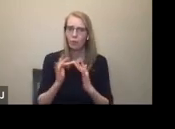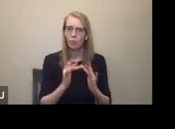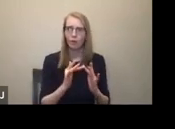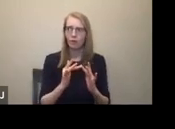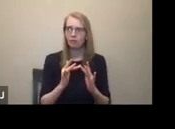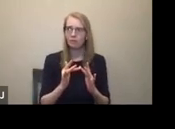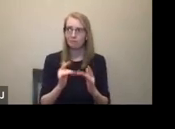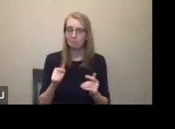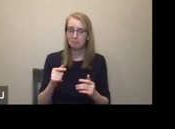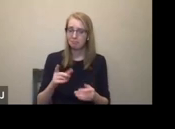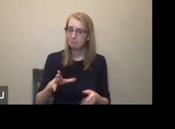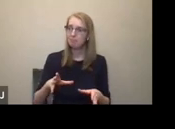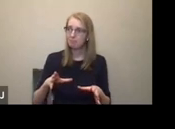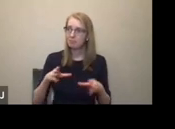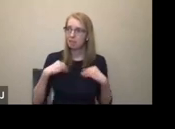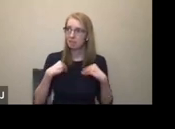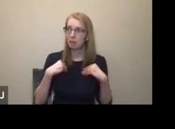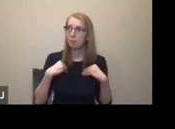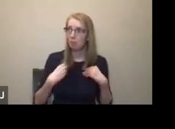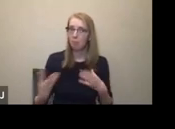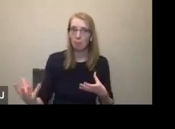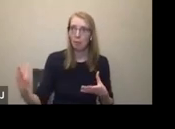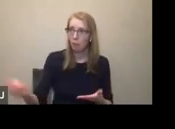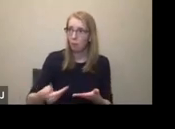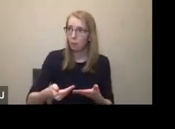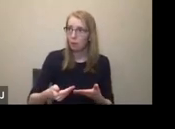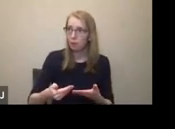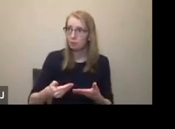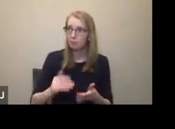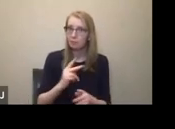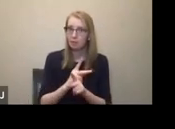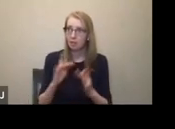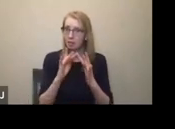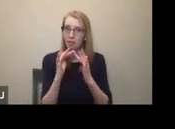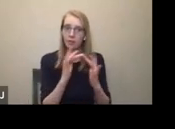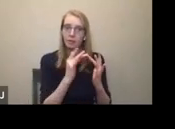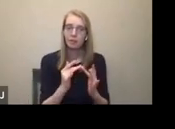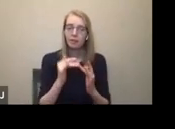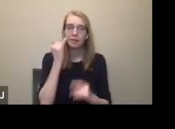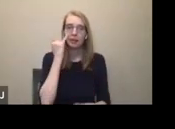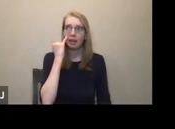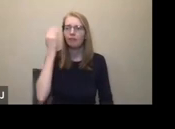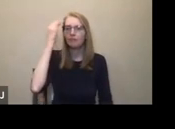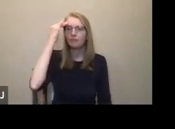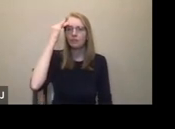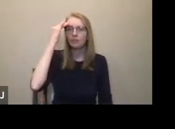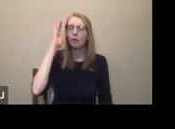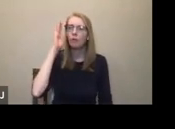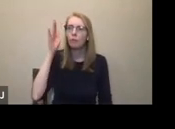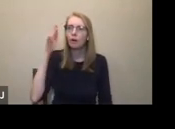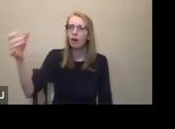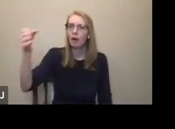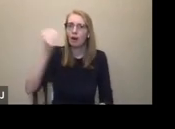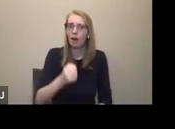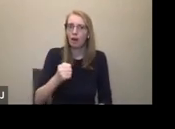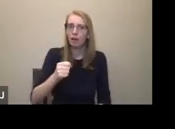that to happen in your process? And have you made cultural liaisons available? So you know you're going to be bringing in some racialized artists, reach out to